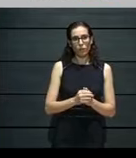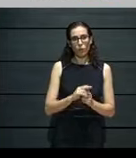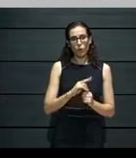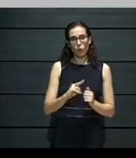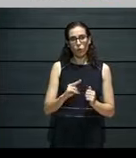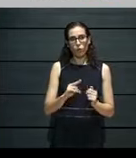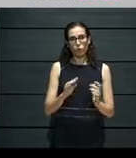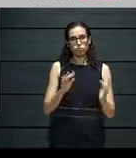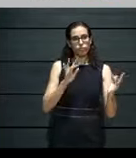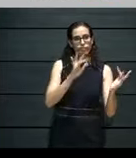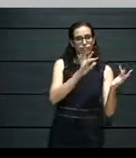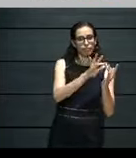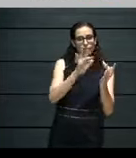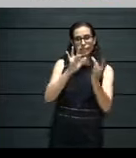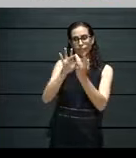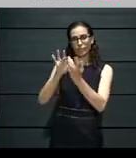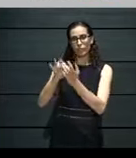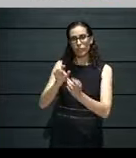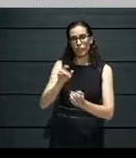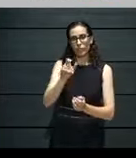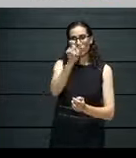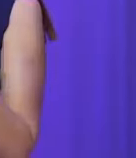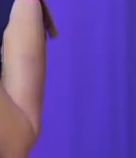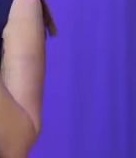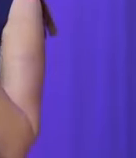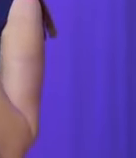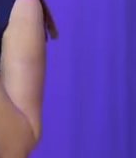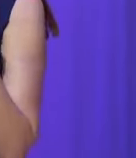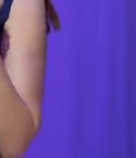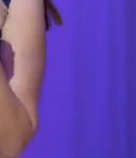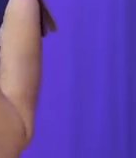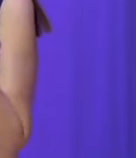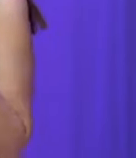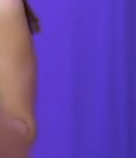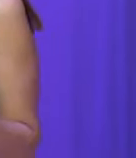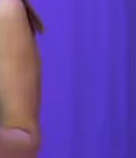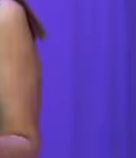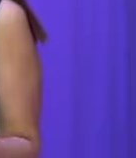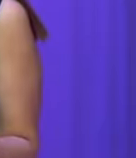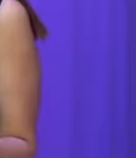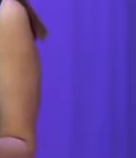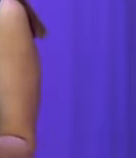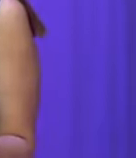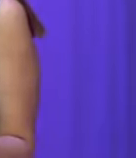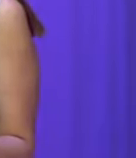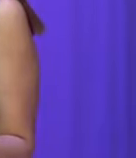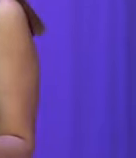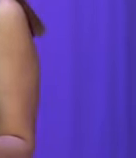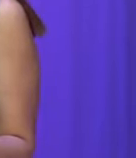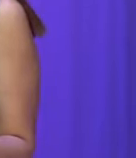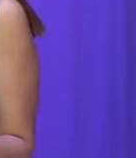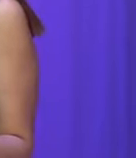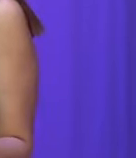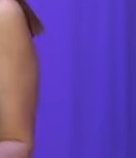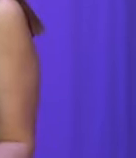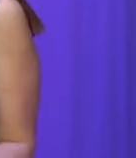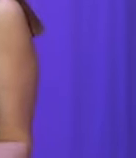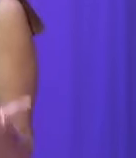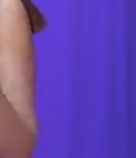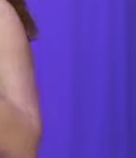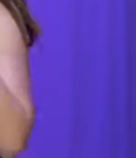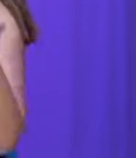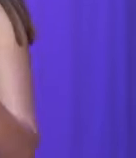reaching, reaching new audiences through this. Thank you. I just want to actually ask you a question. So